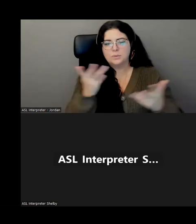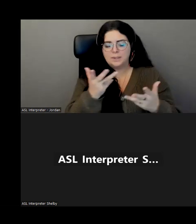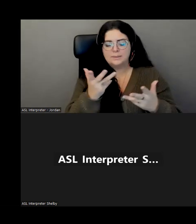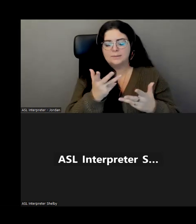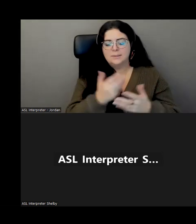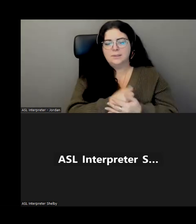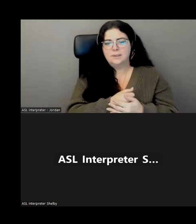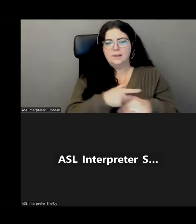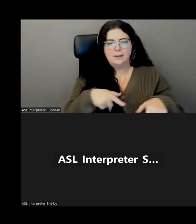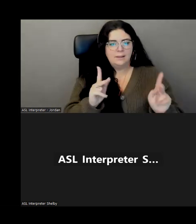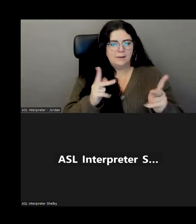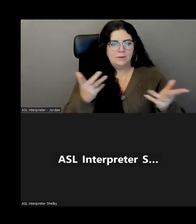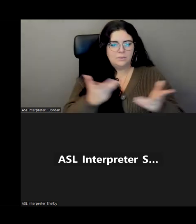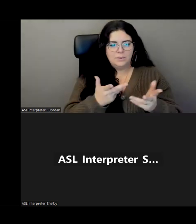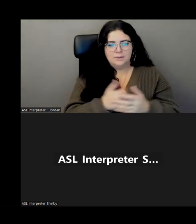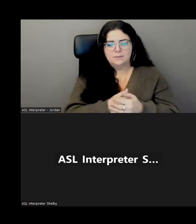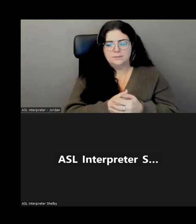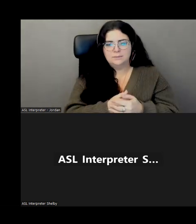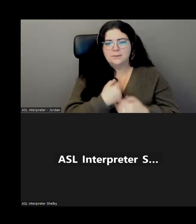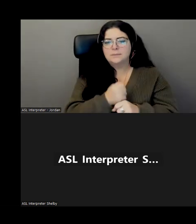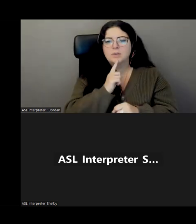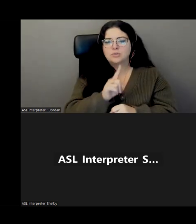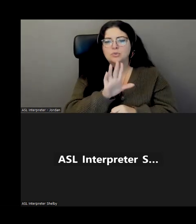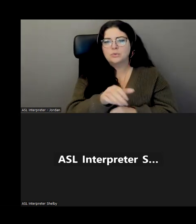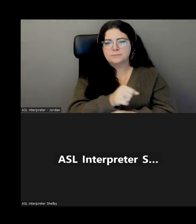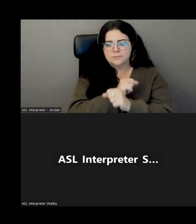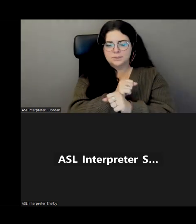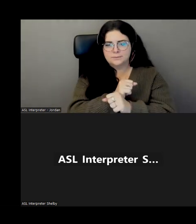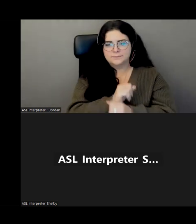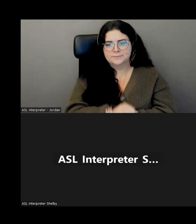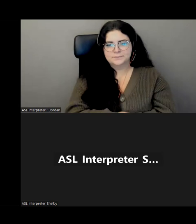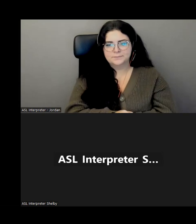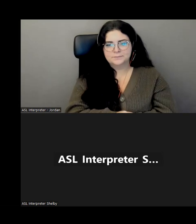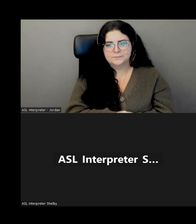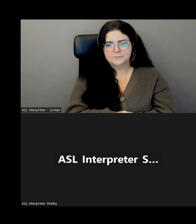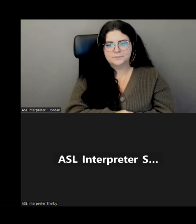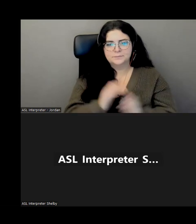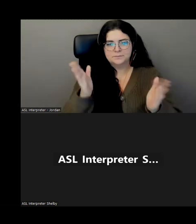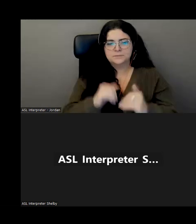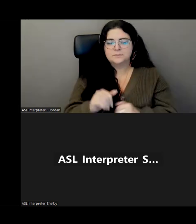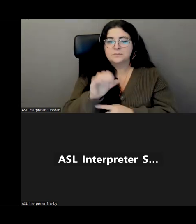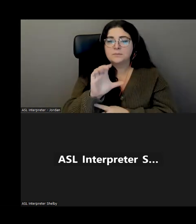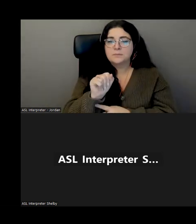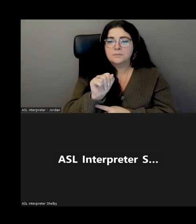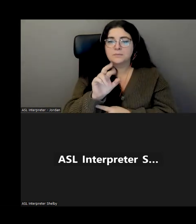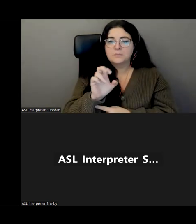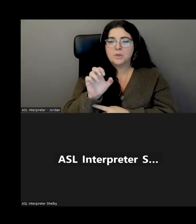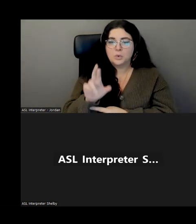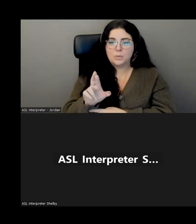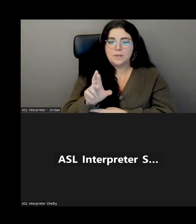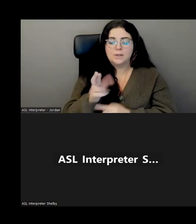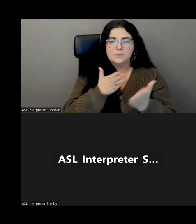and really how to make sure that your rights are protected and maintained. Our career services program